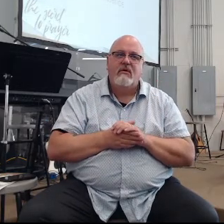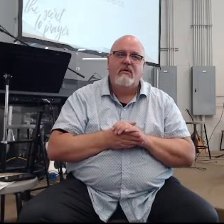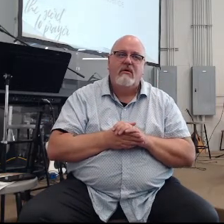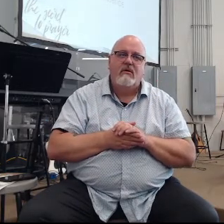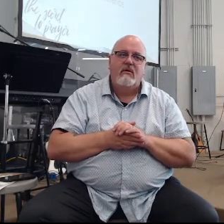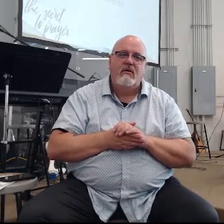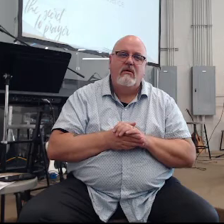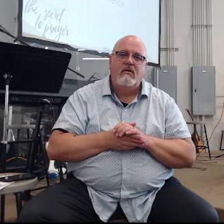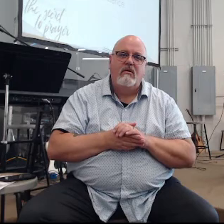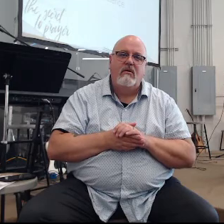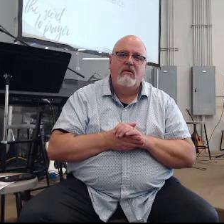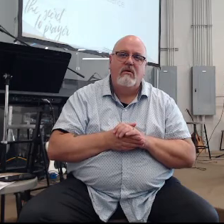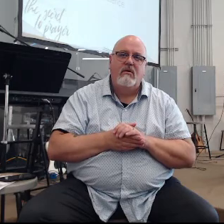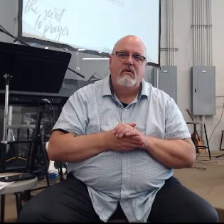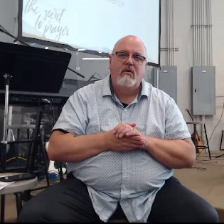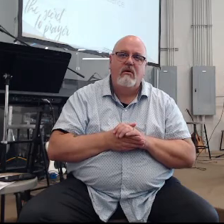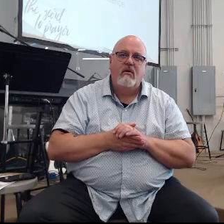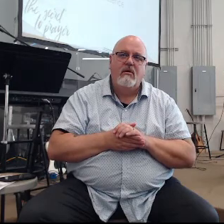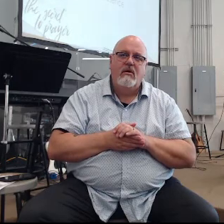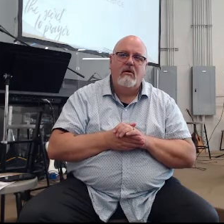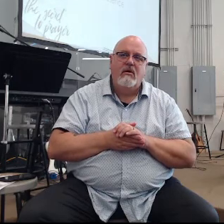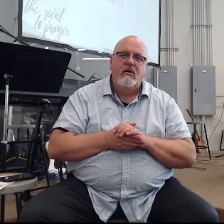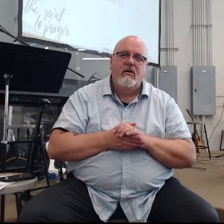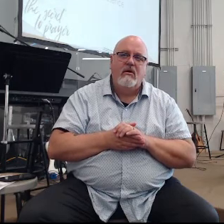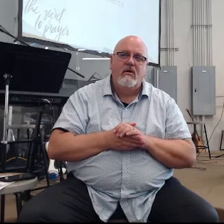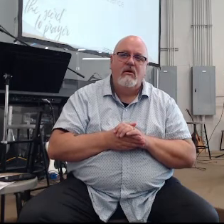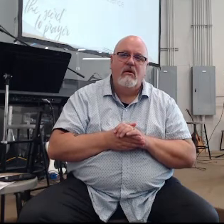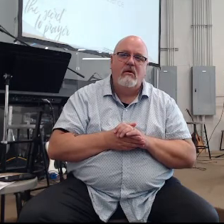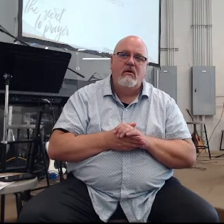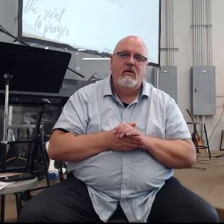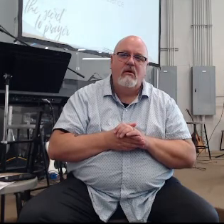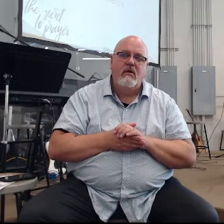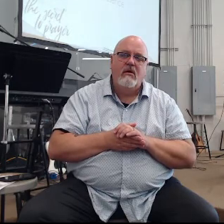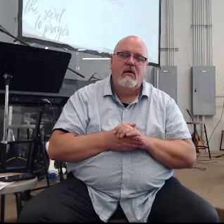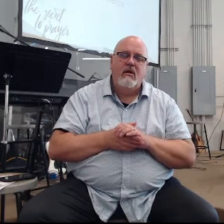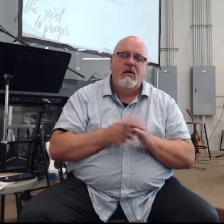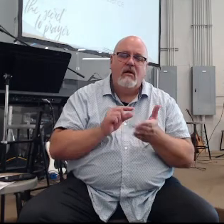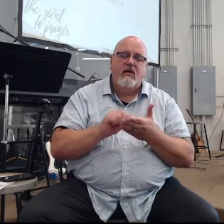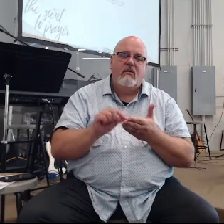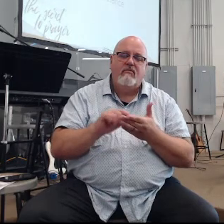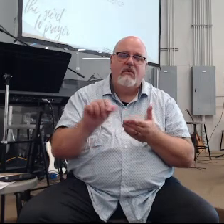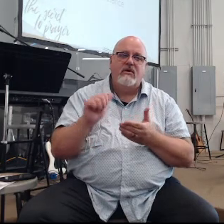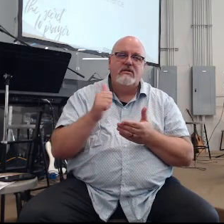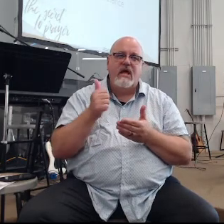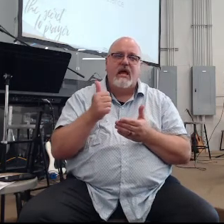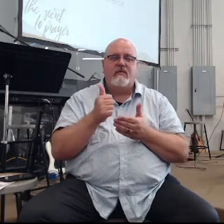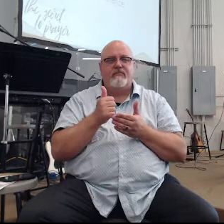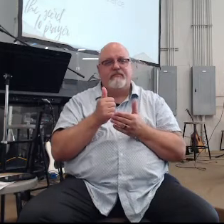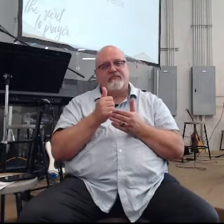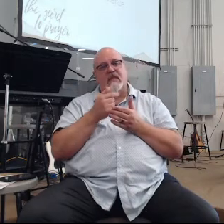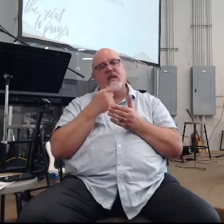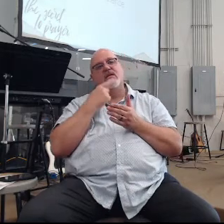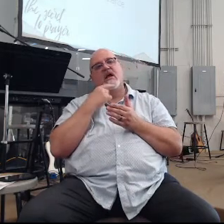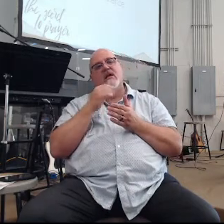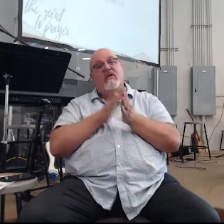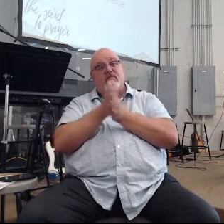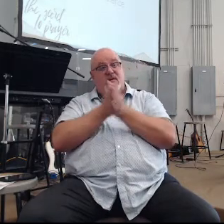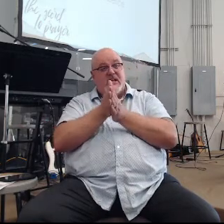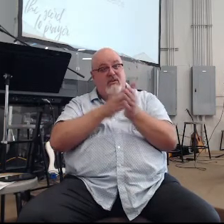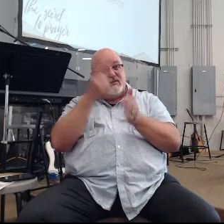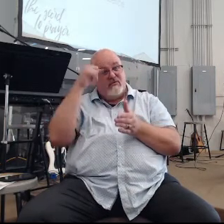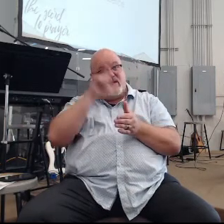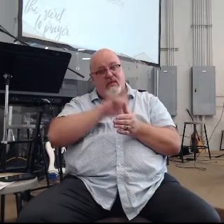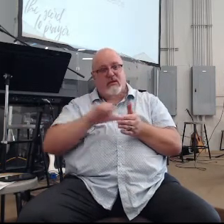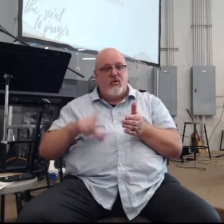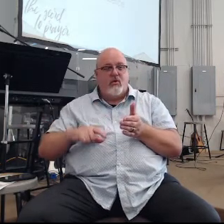motivation to be better prayers okay so look at verse 10 and he he said I've been very zealous for the Lord